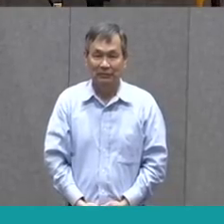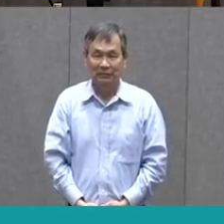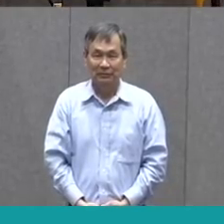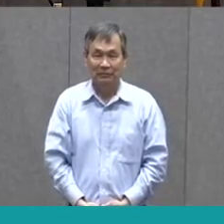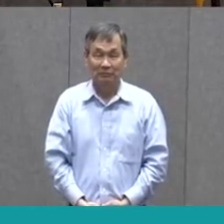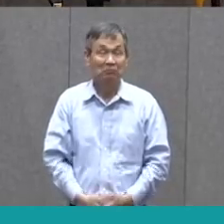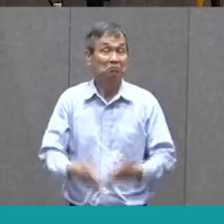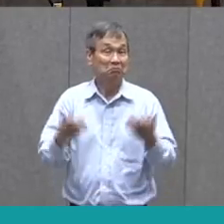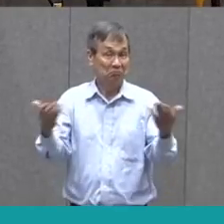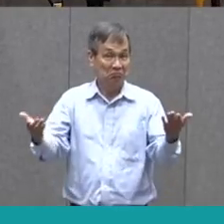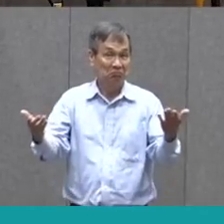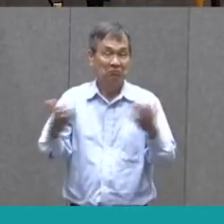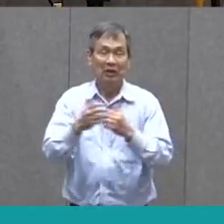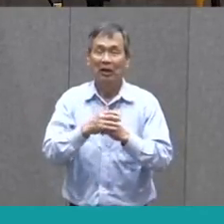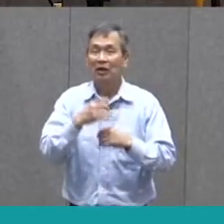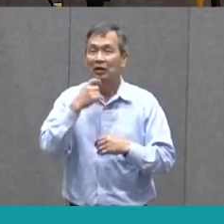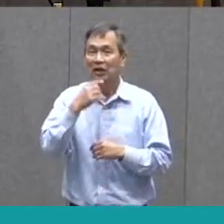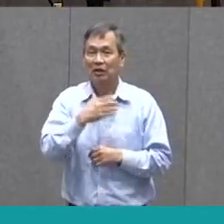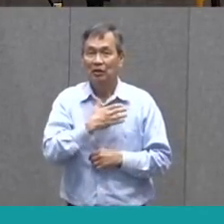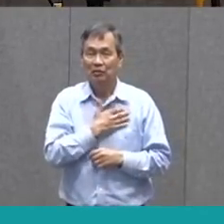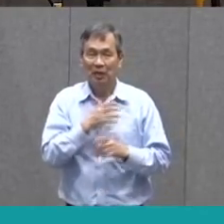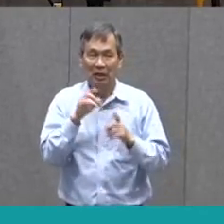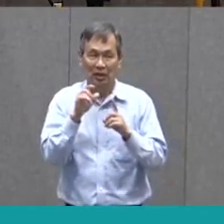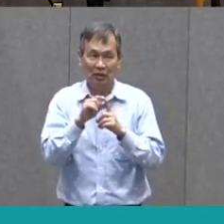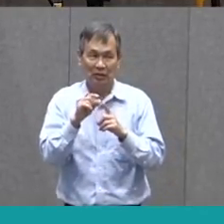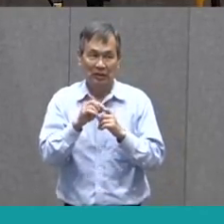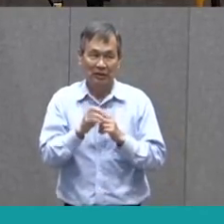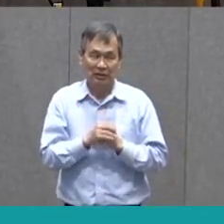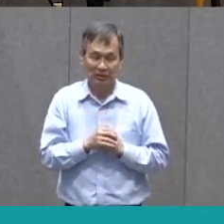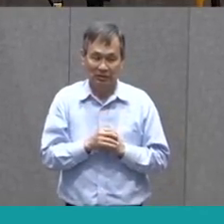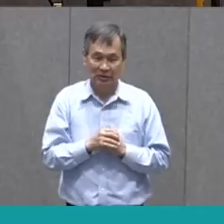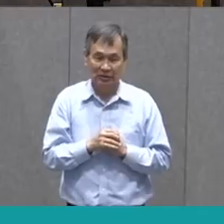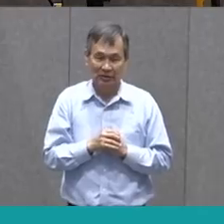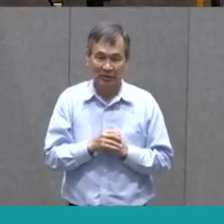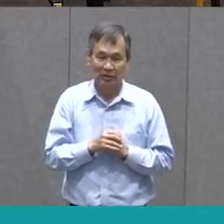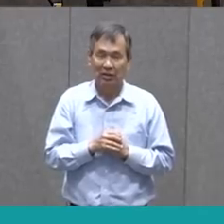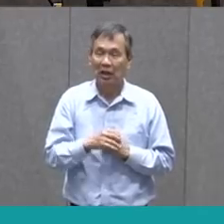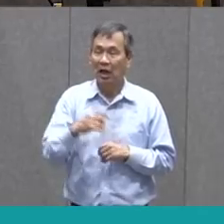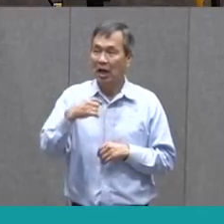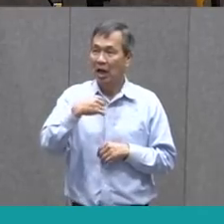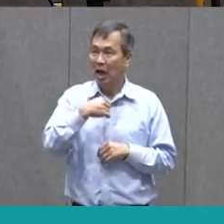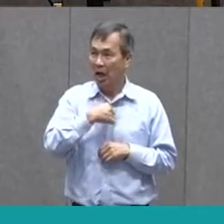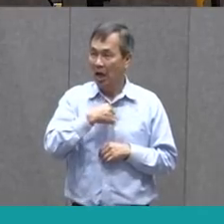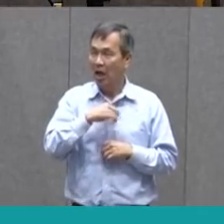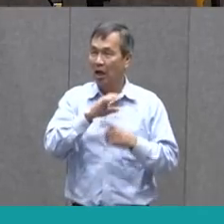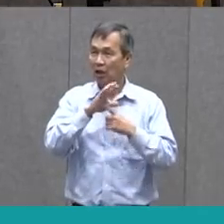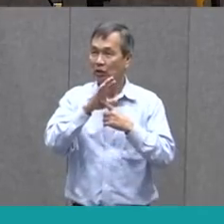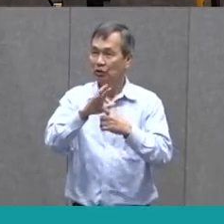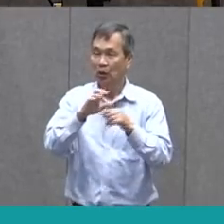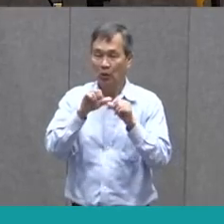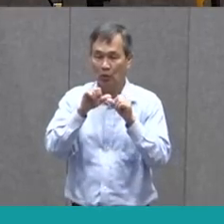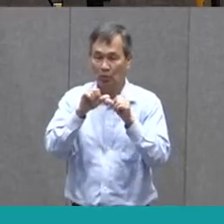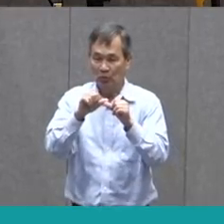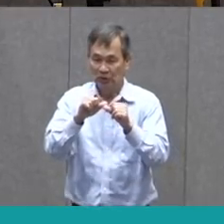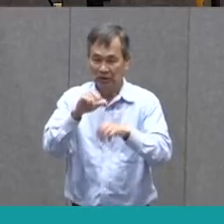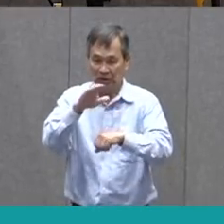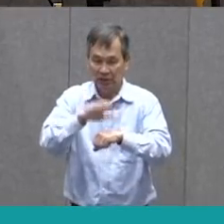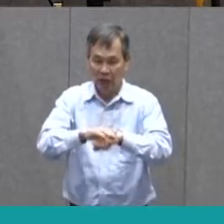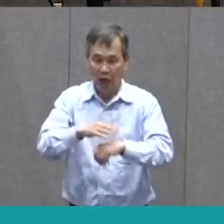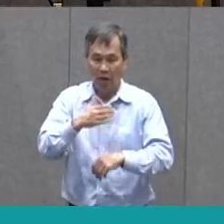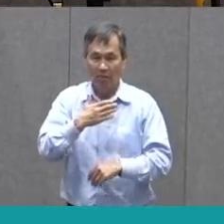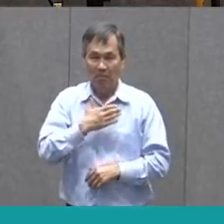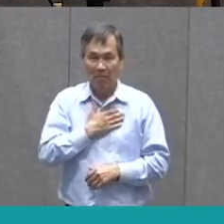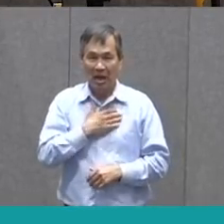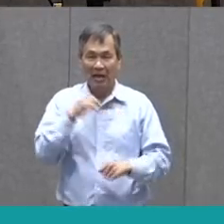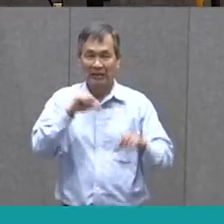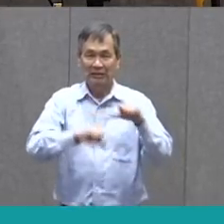Awesome. I'm gonna tell you mine. Let's see. I showed persistence on my science project. It was